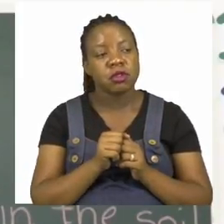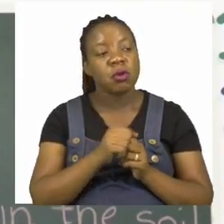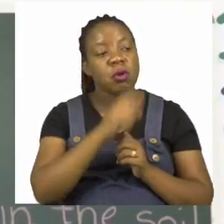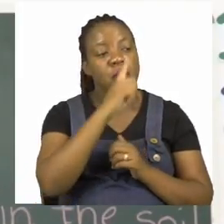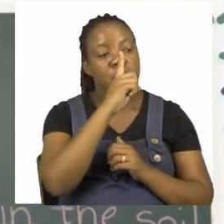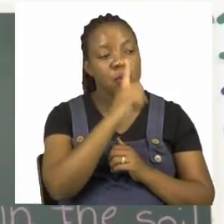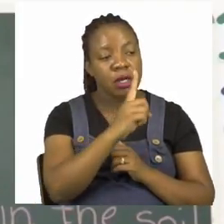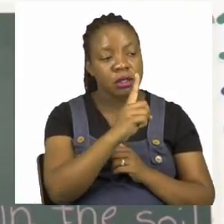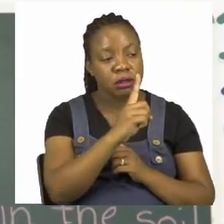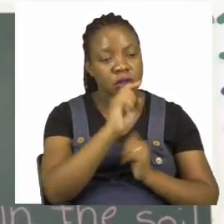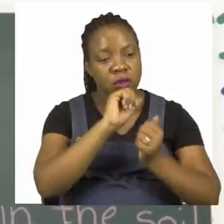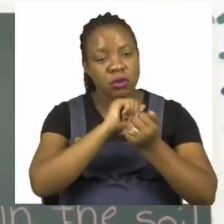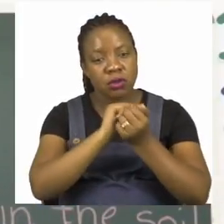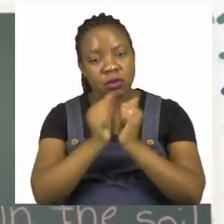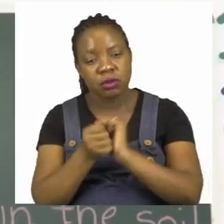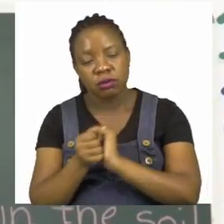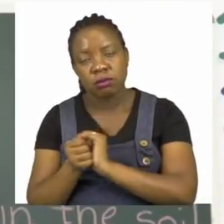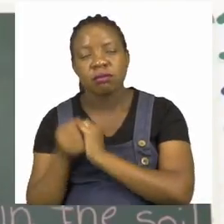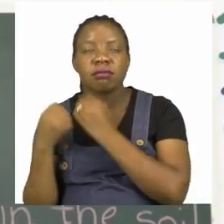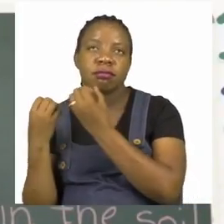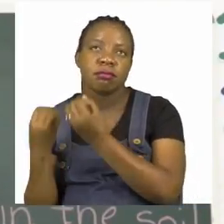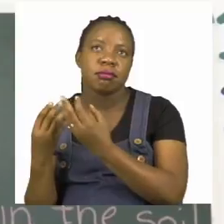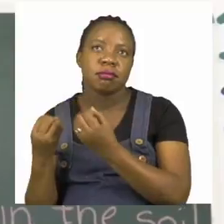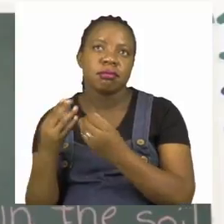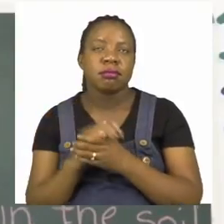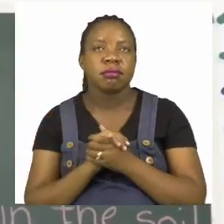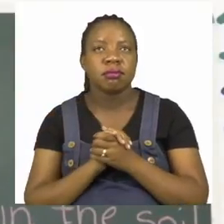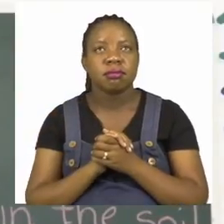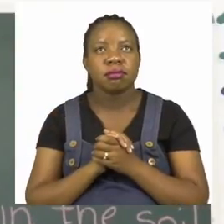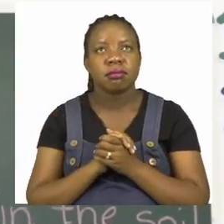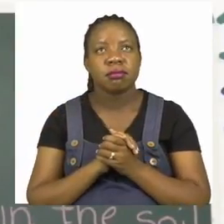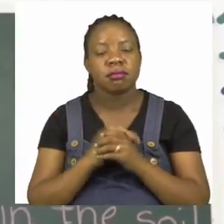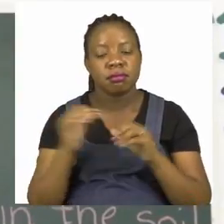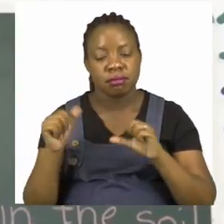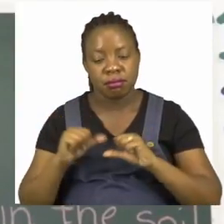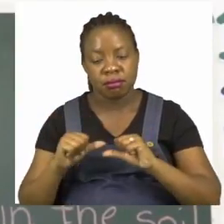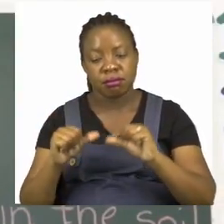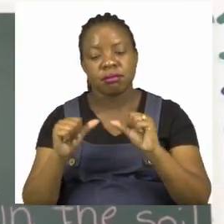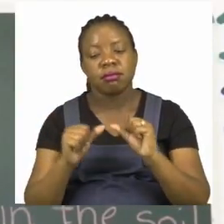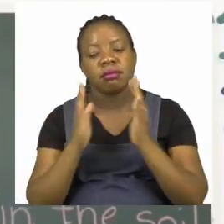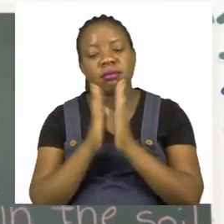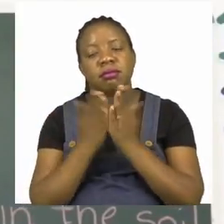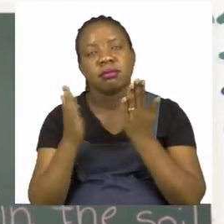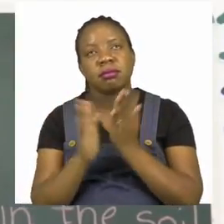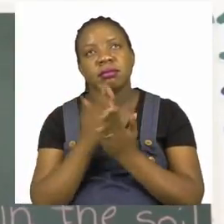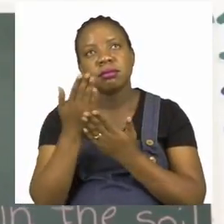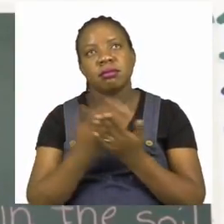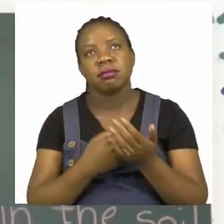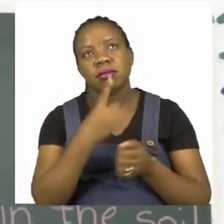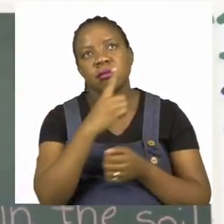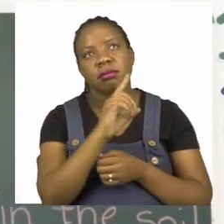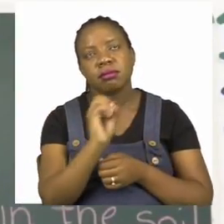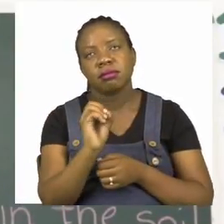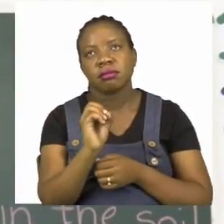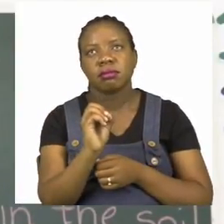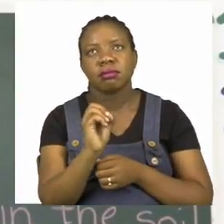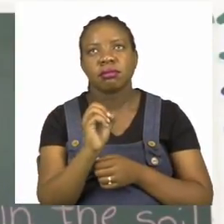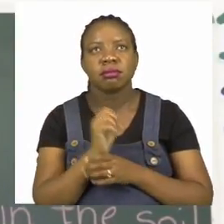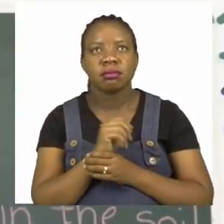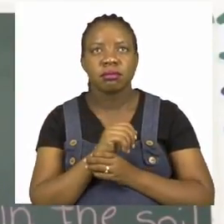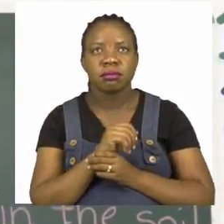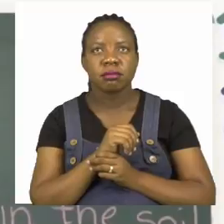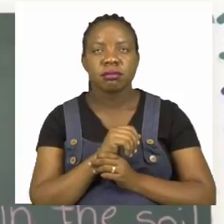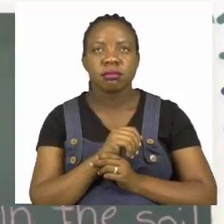Take your time with that one. Let's now move on to the next page page 10. On page 10